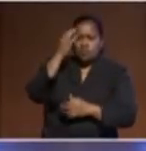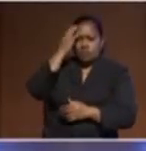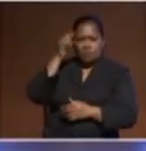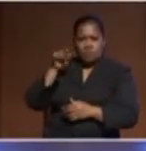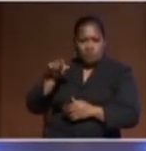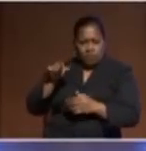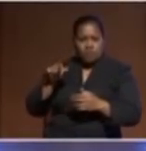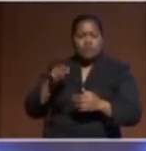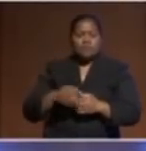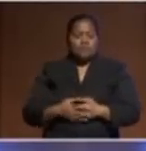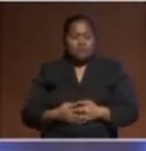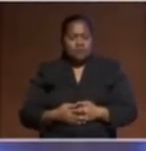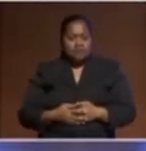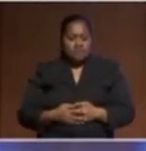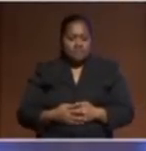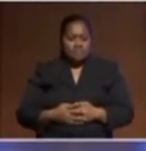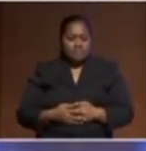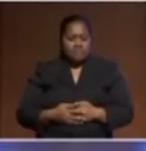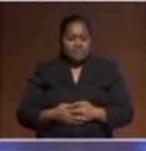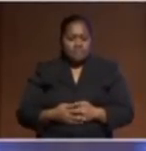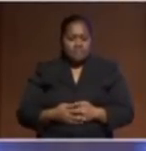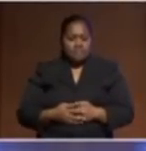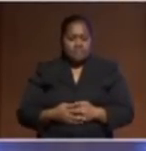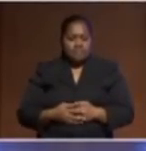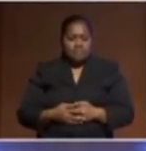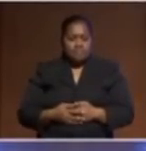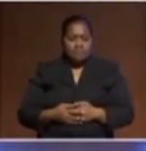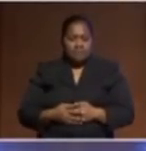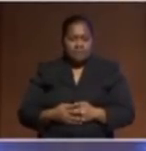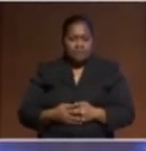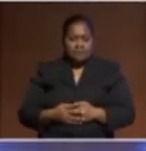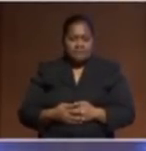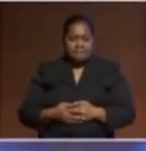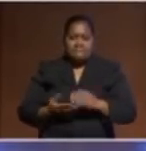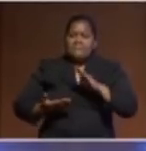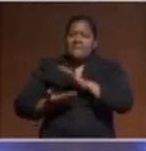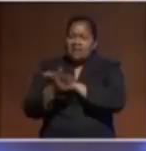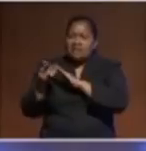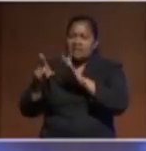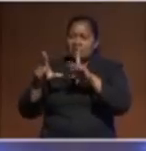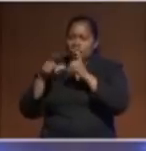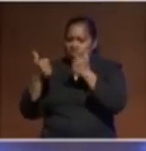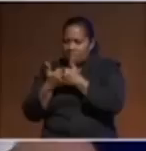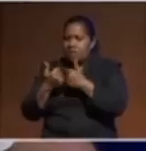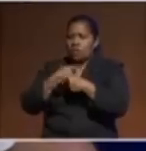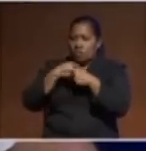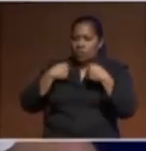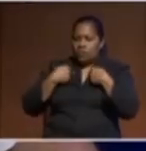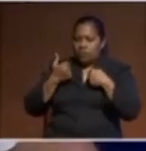under the banner of the Biodiversity Convention, we used that foundation of the